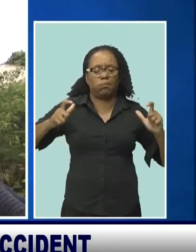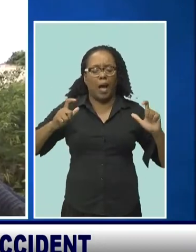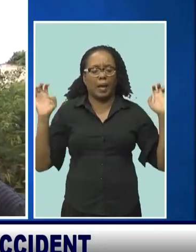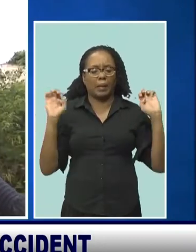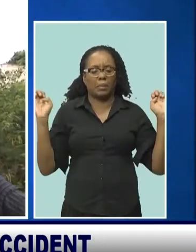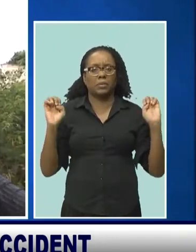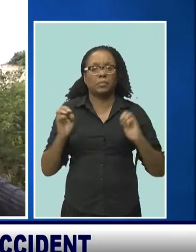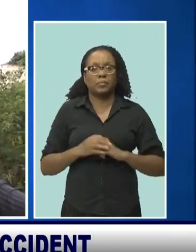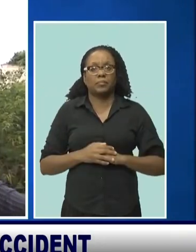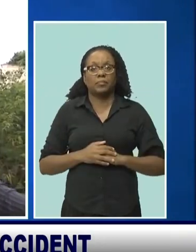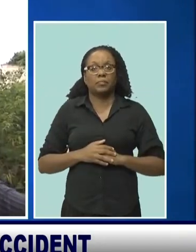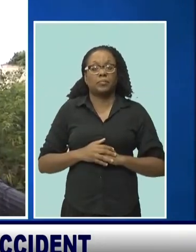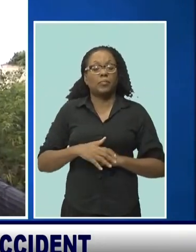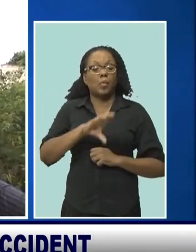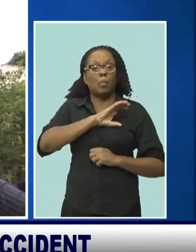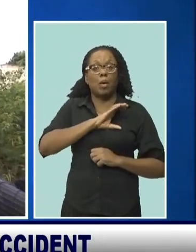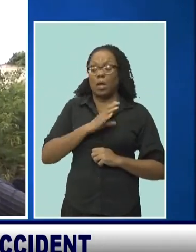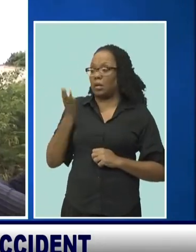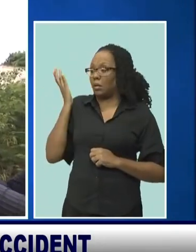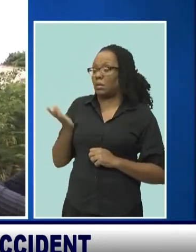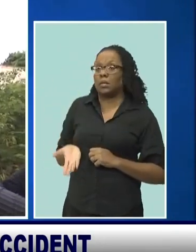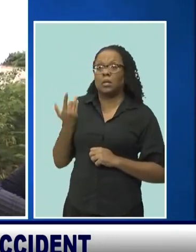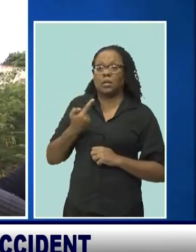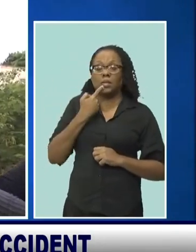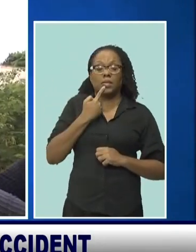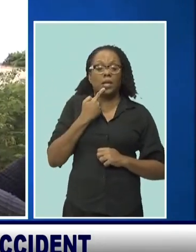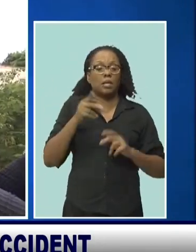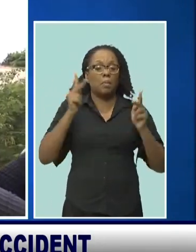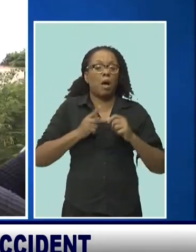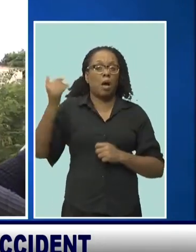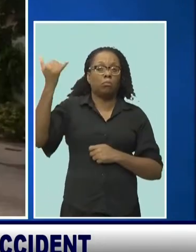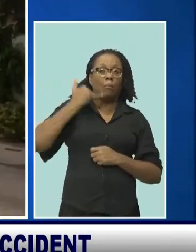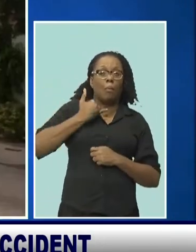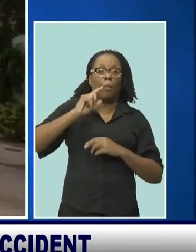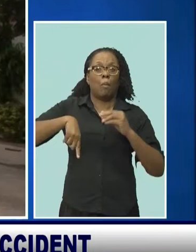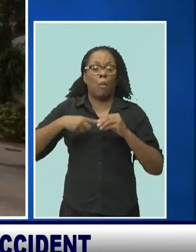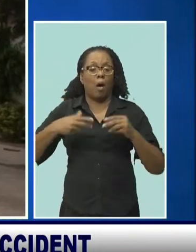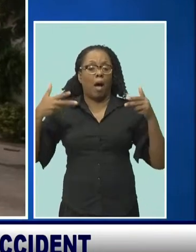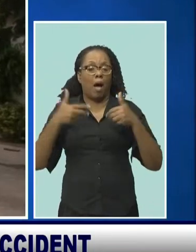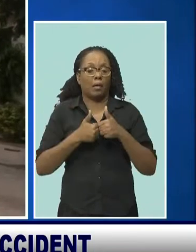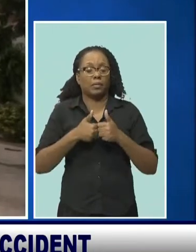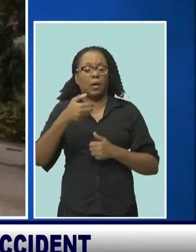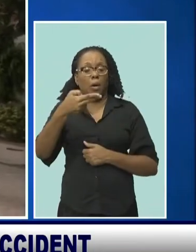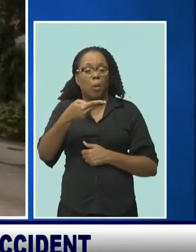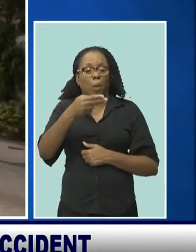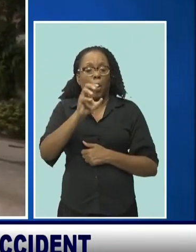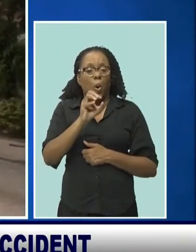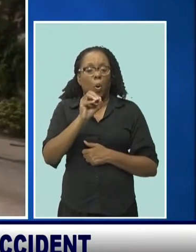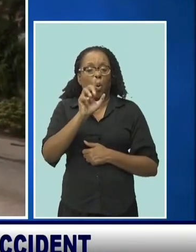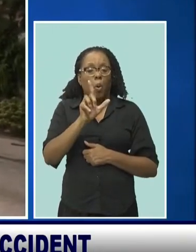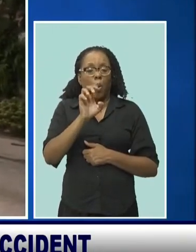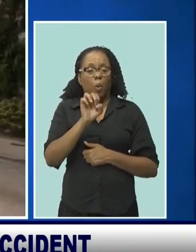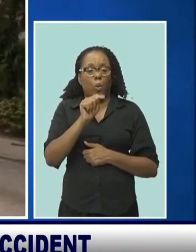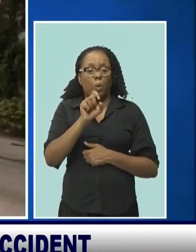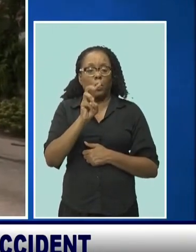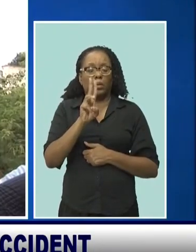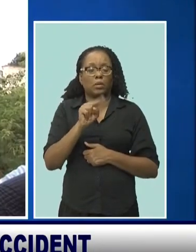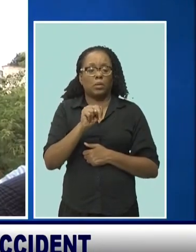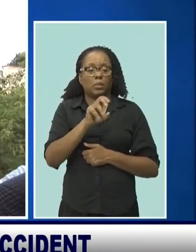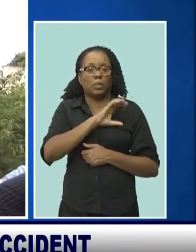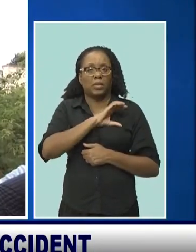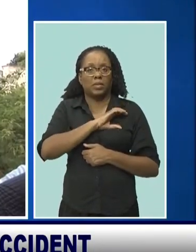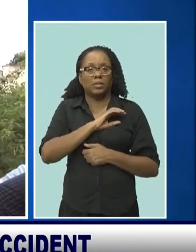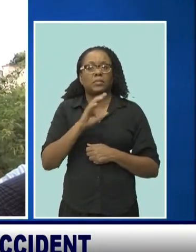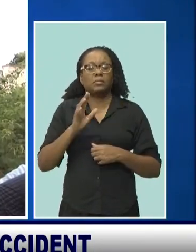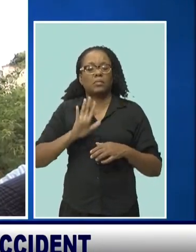officer, acting inspector, Rodney Innes, said they received a call about the accident at the whole town police station around 6.25. He